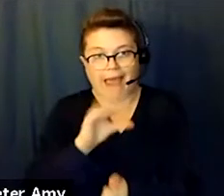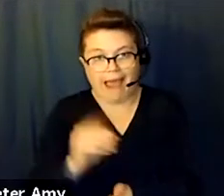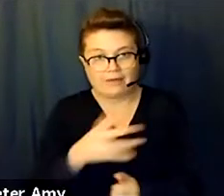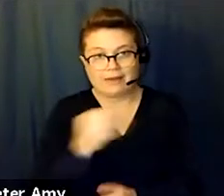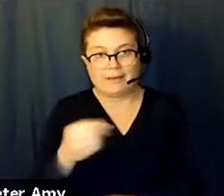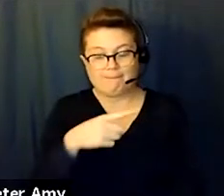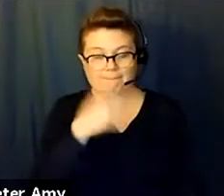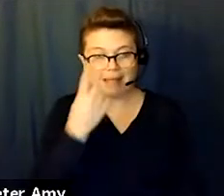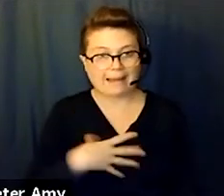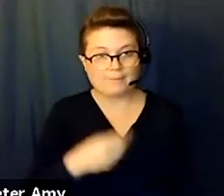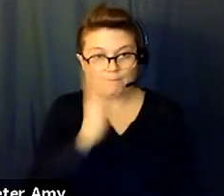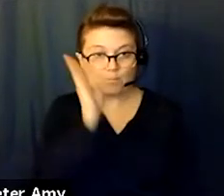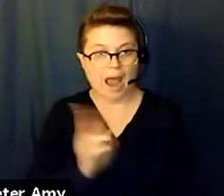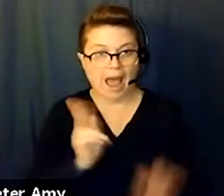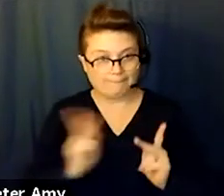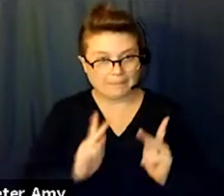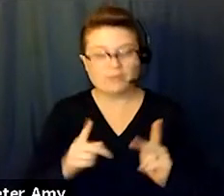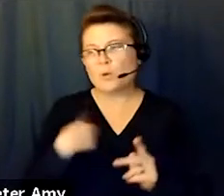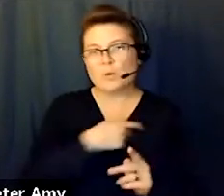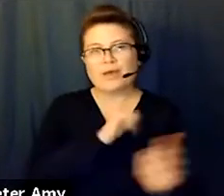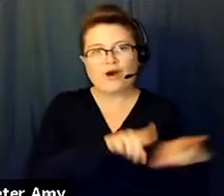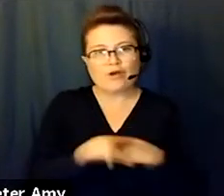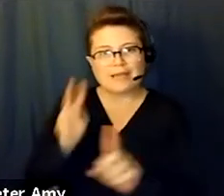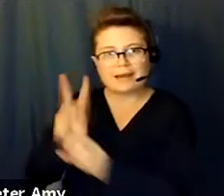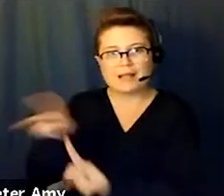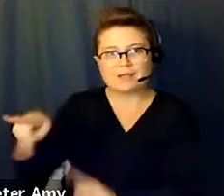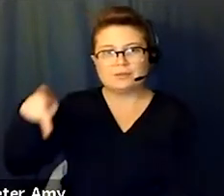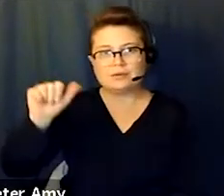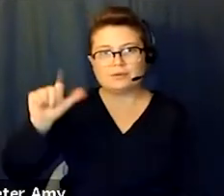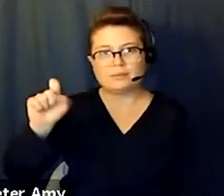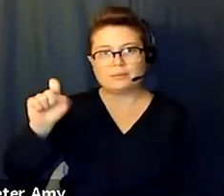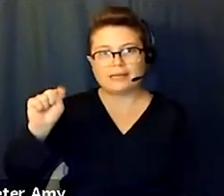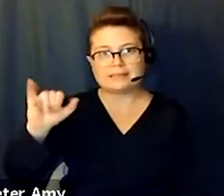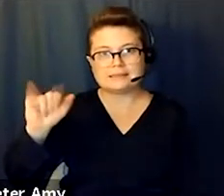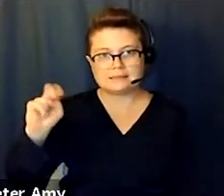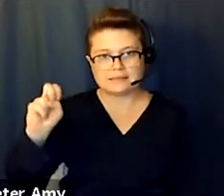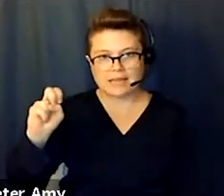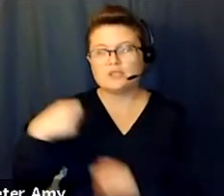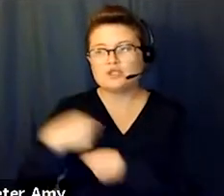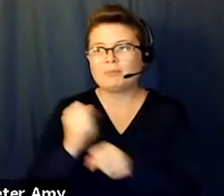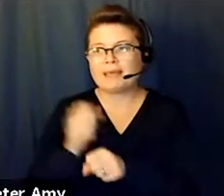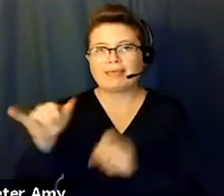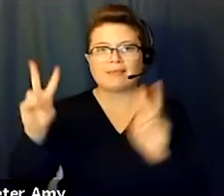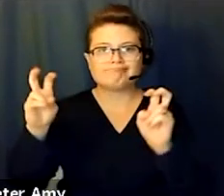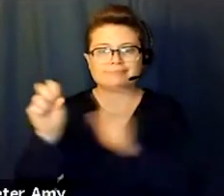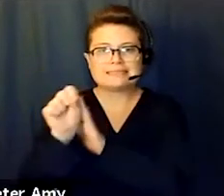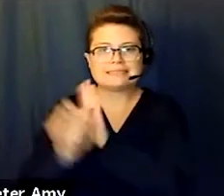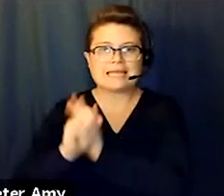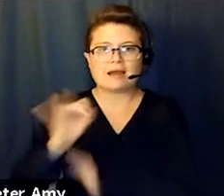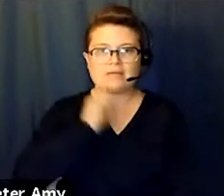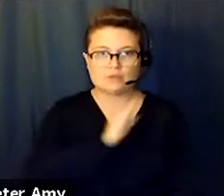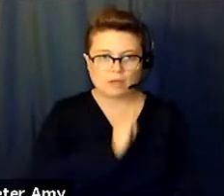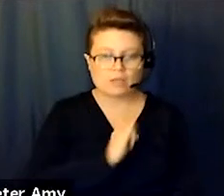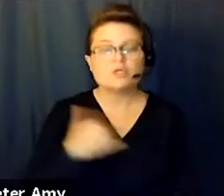also apply this to Palestine and the creation of the state of Israel, the quote unquote state of Israel. And this is important to